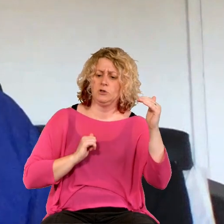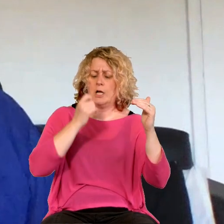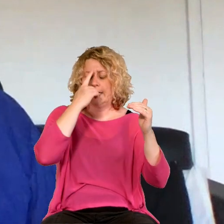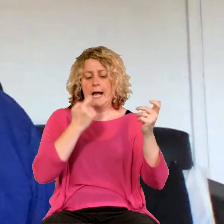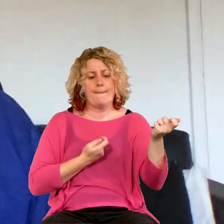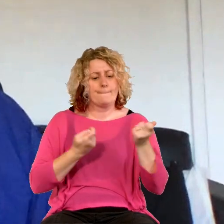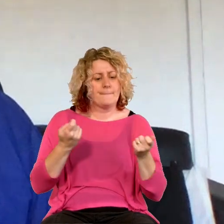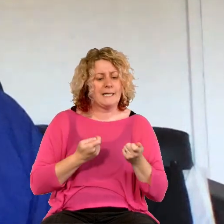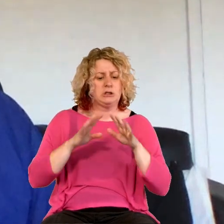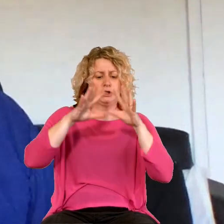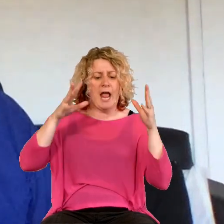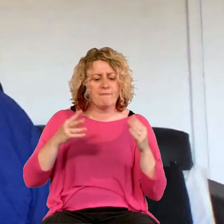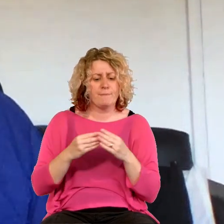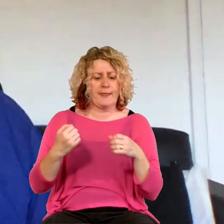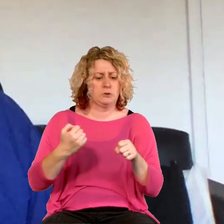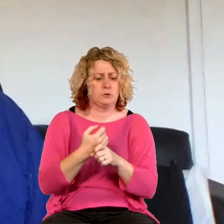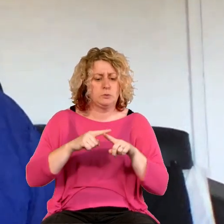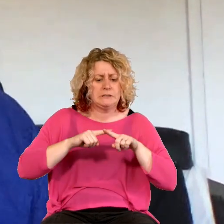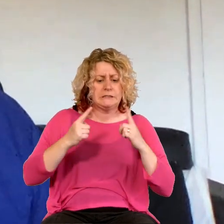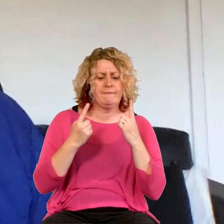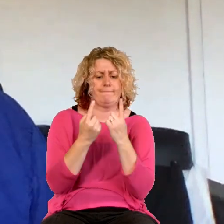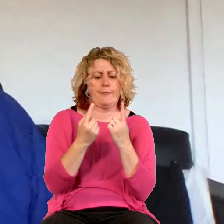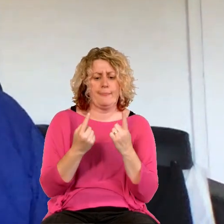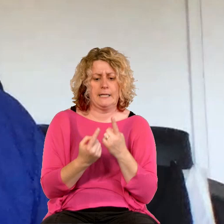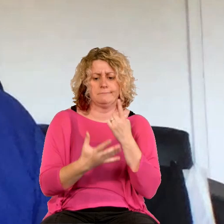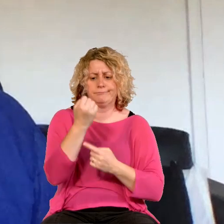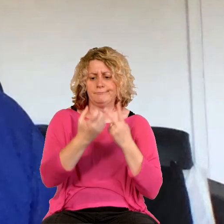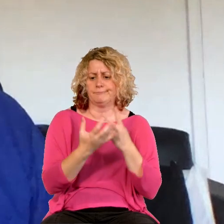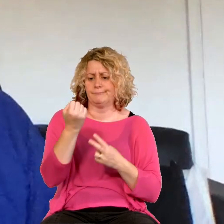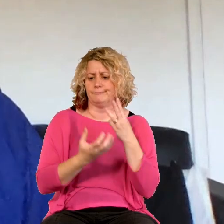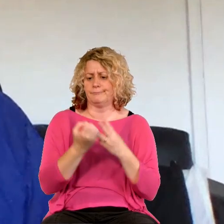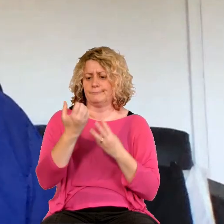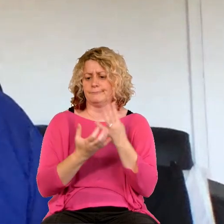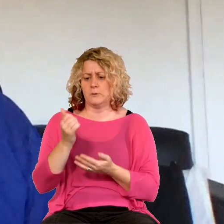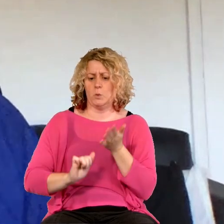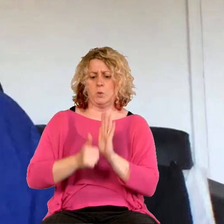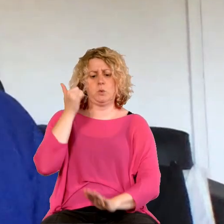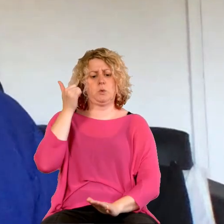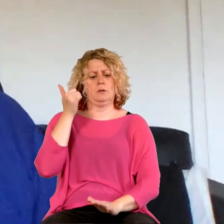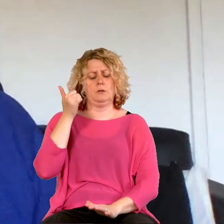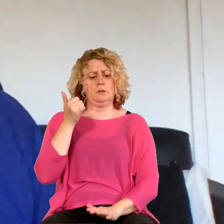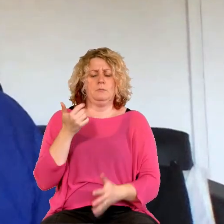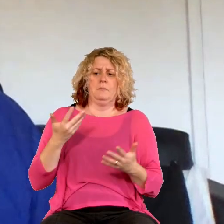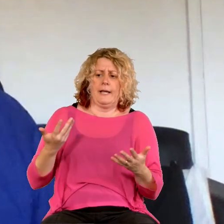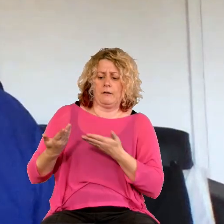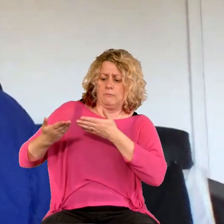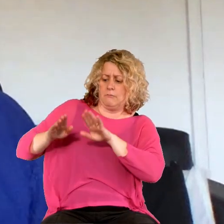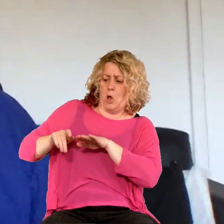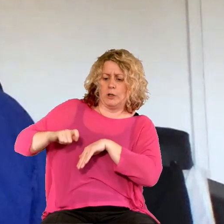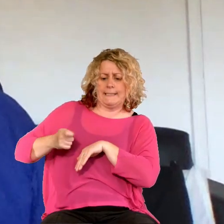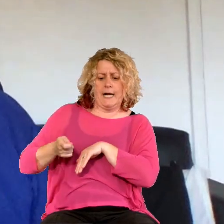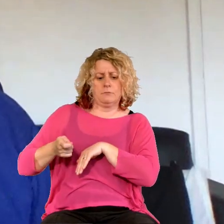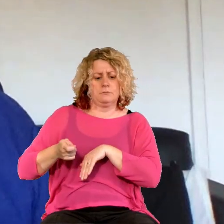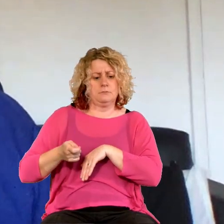of them all. And so, you know, OK, church is in lockdown, so we're going to go to streaming. Why aren't we in streaming? Why does the stream look like that? And then,